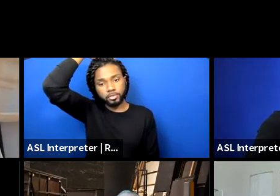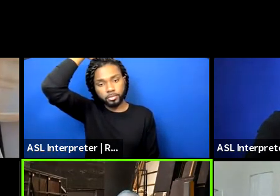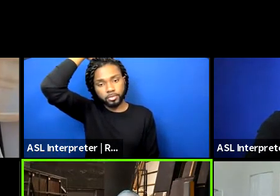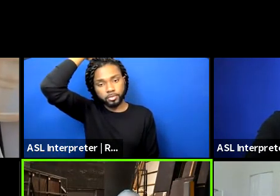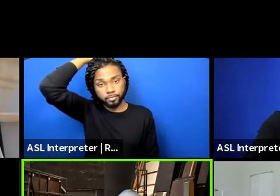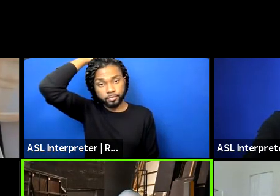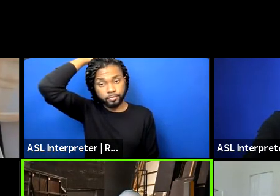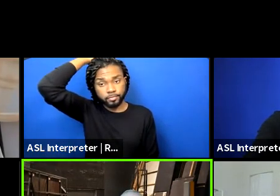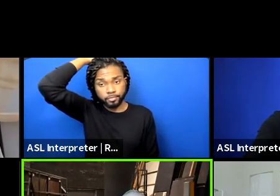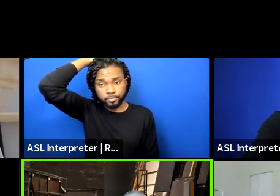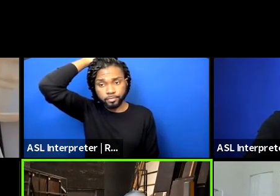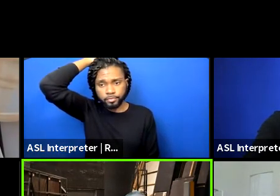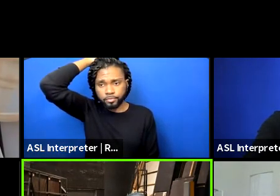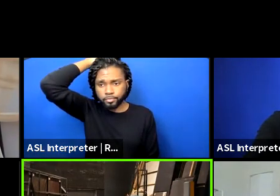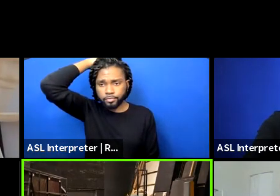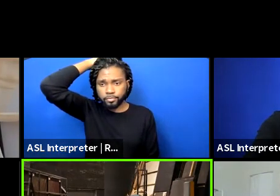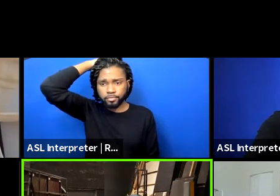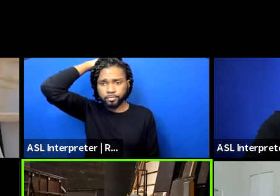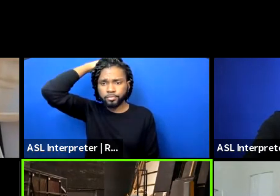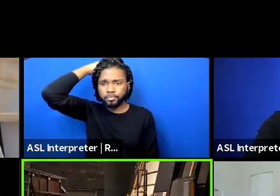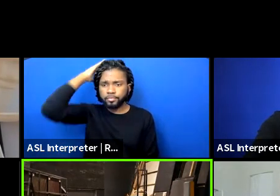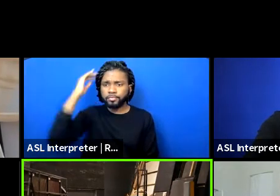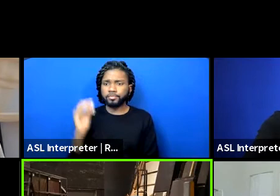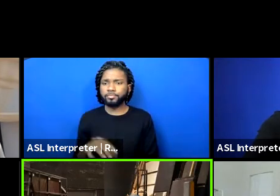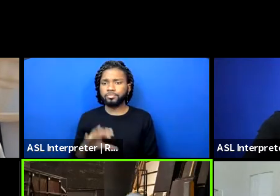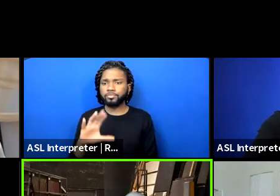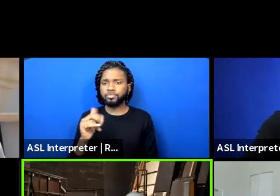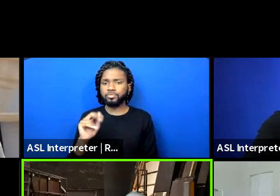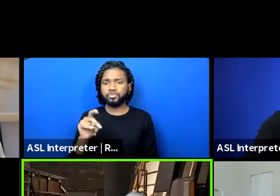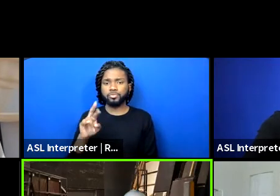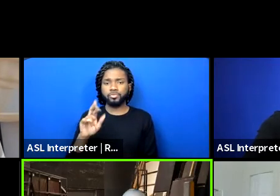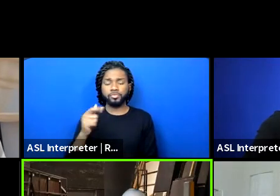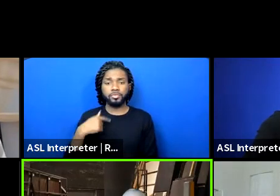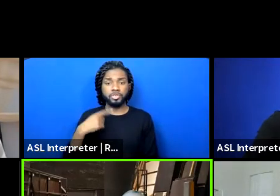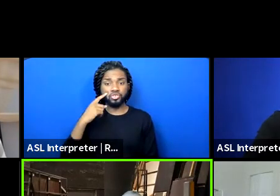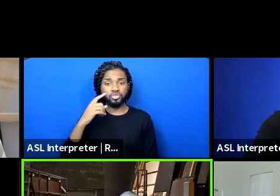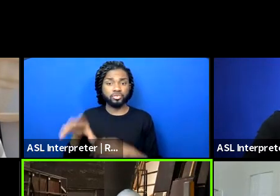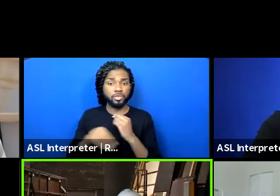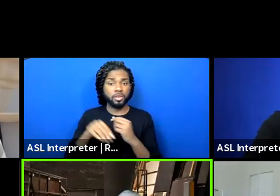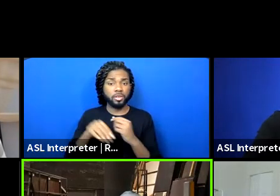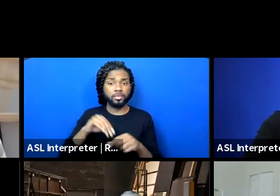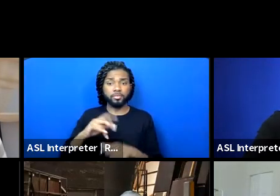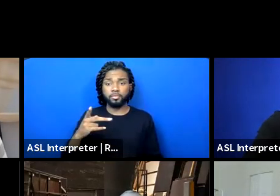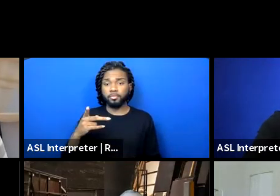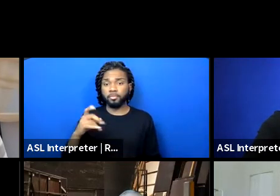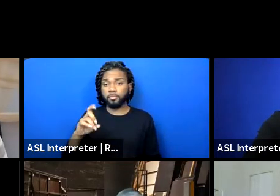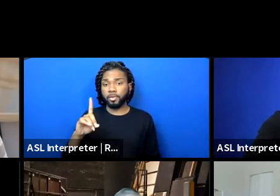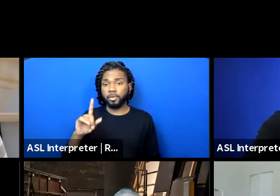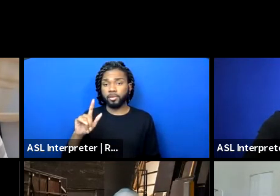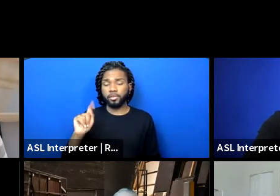I just put in the padlet, include theater and law enforcement training. Ooh.